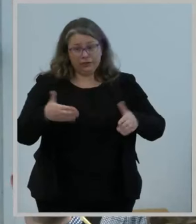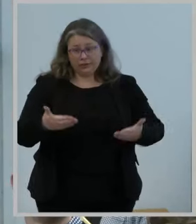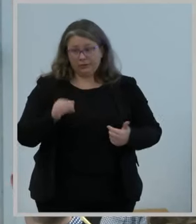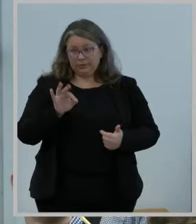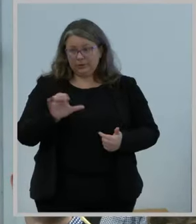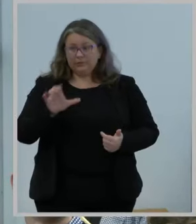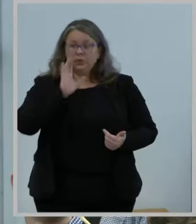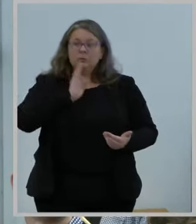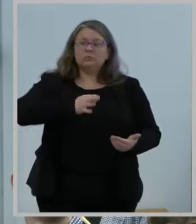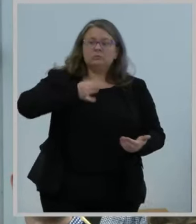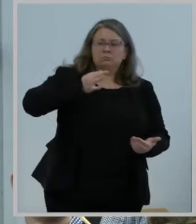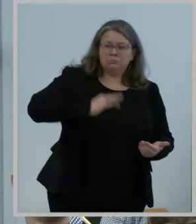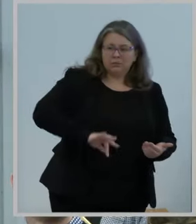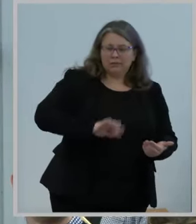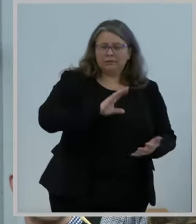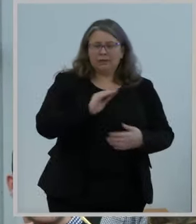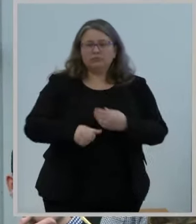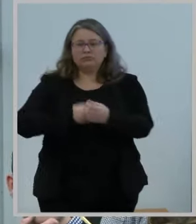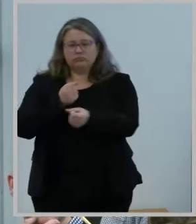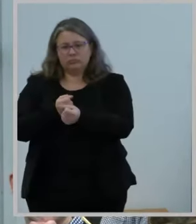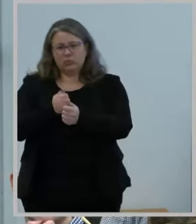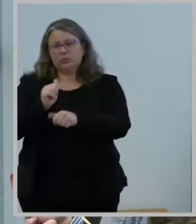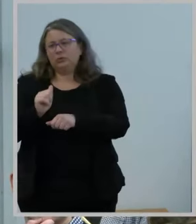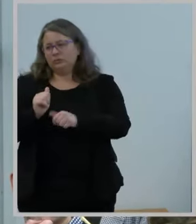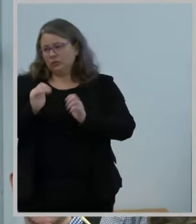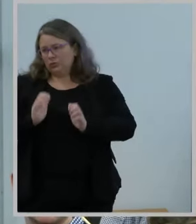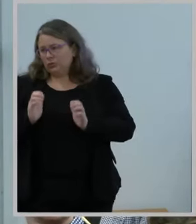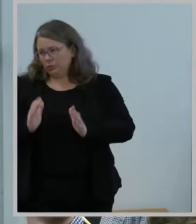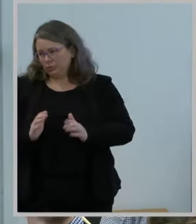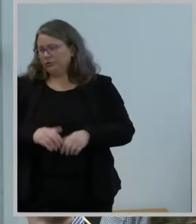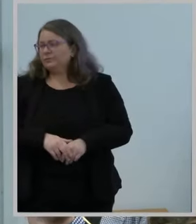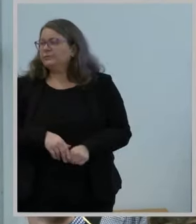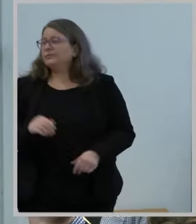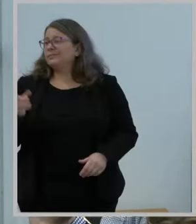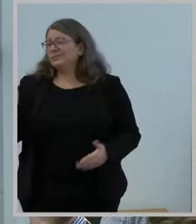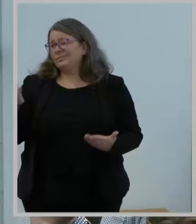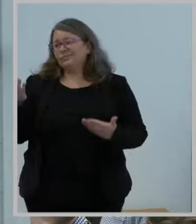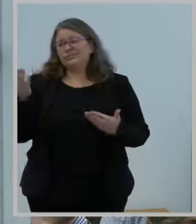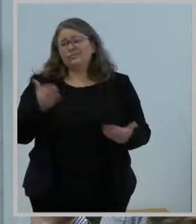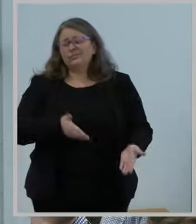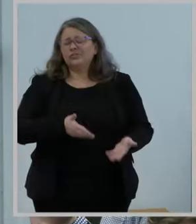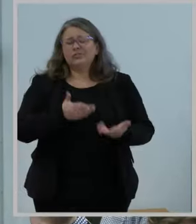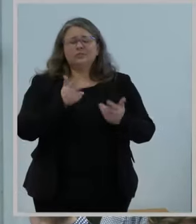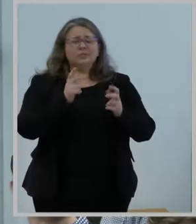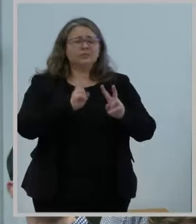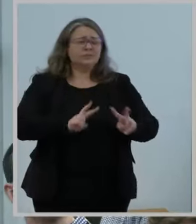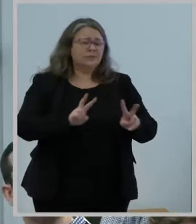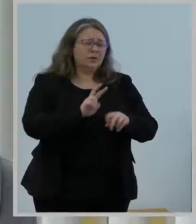brings a valuable lens to the work, along with her considerable strategic and legal skills.